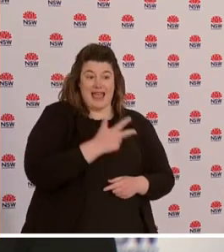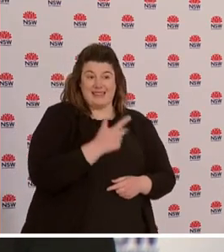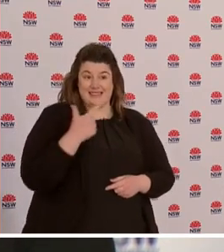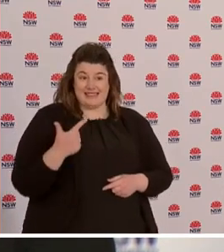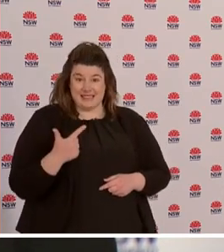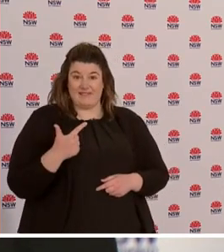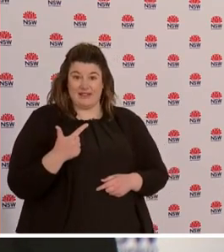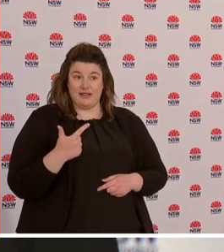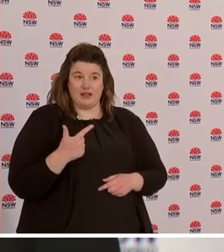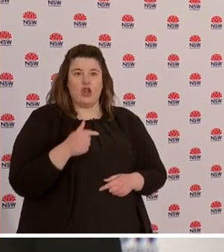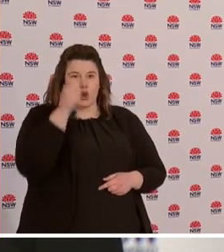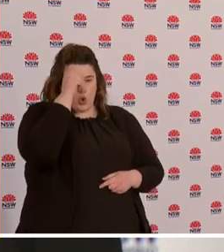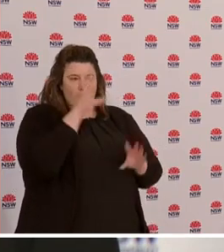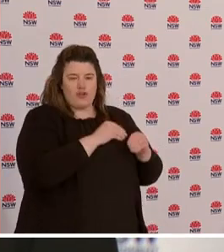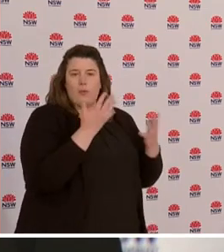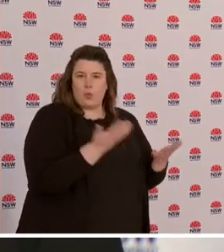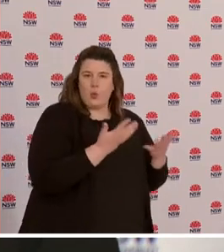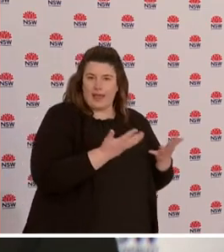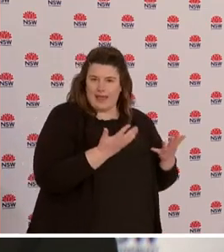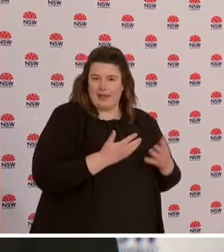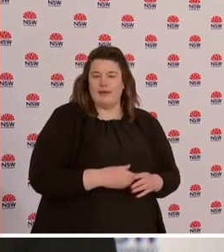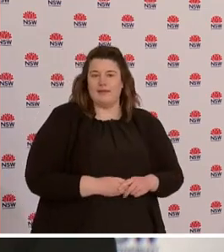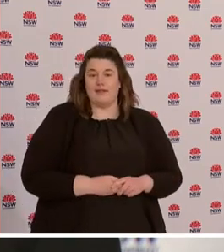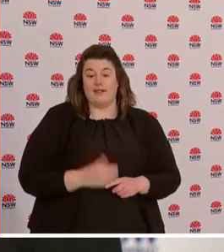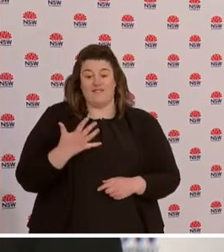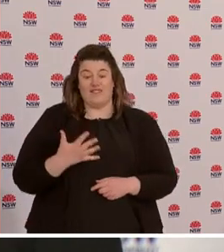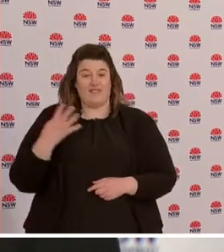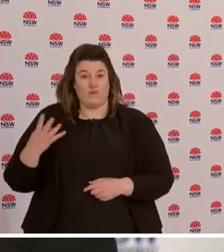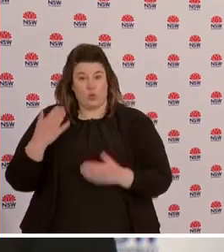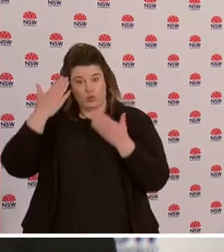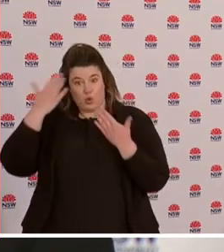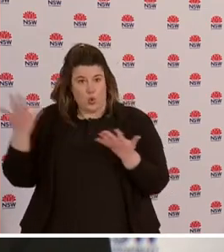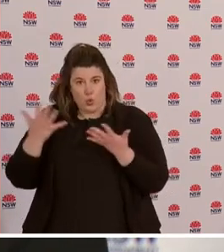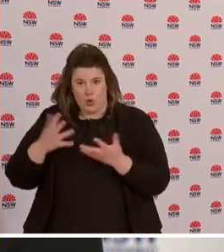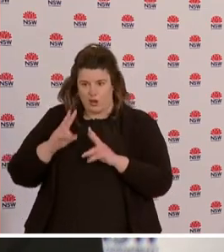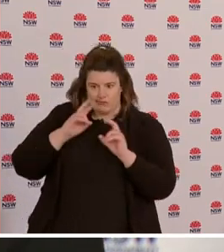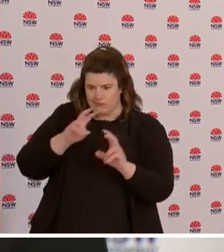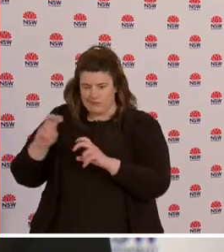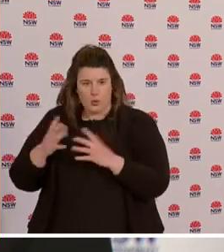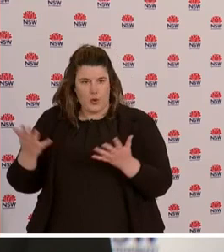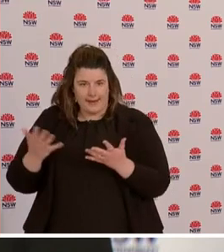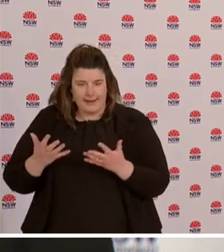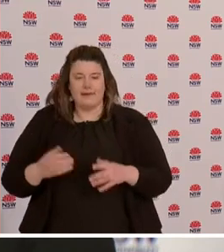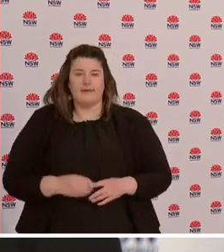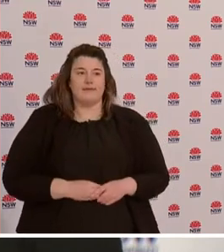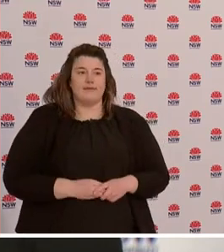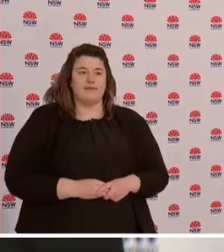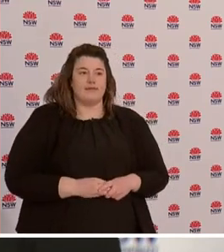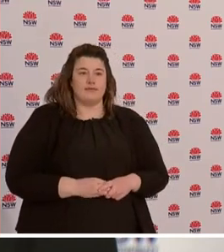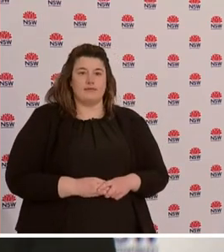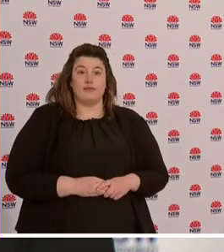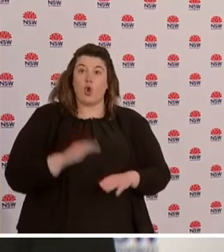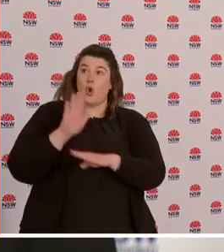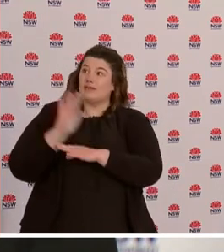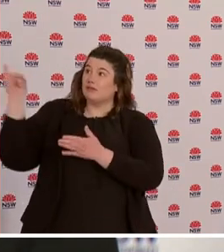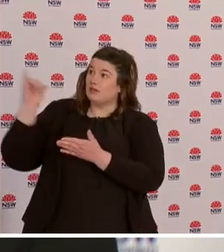linked to other cases in the cluster and 54 remain under investigation. There were no new locally overseas acquired cases in